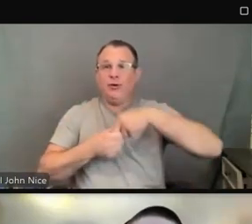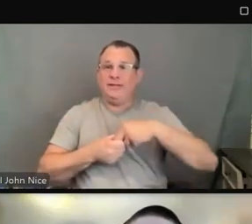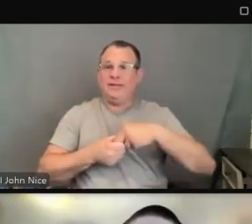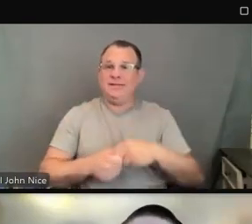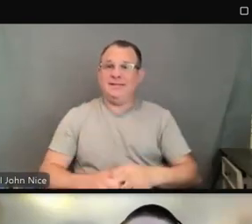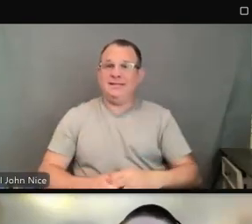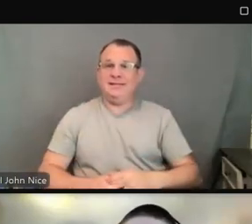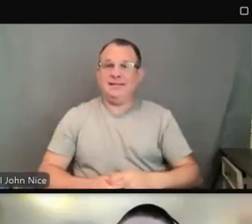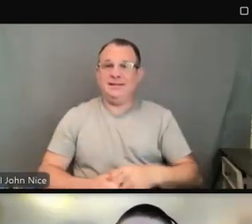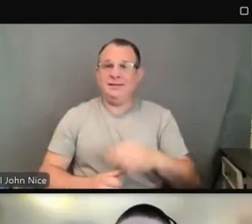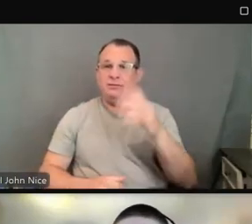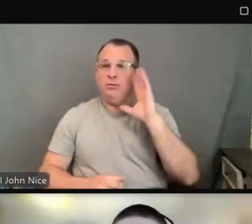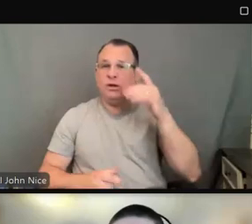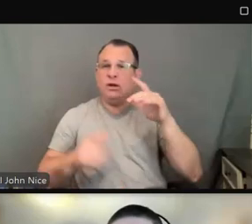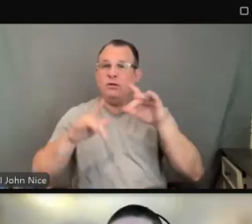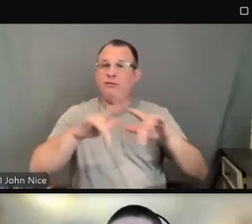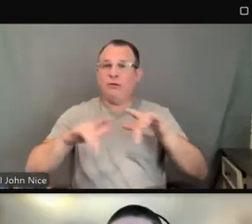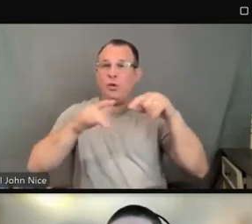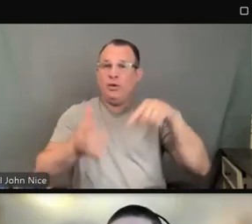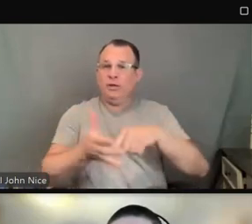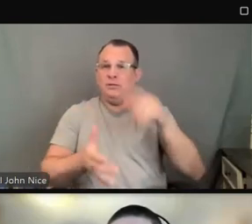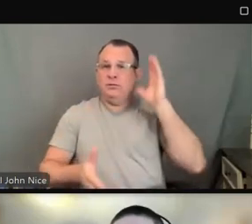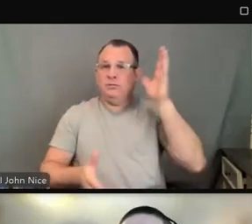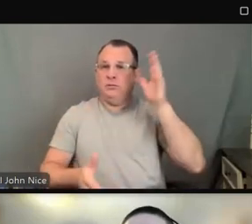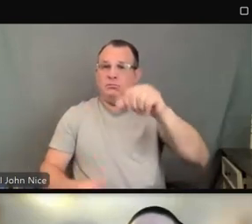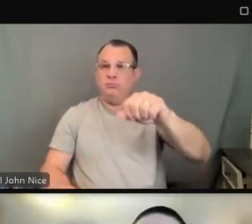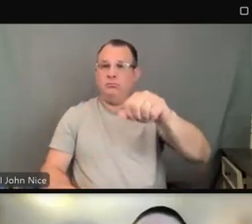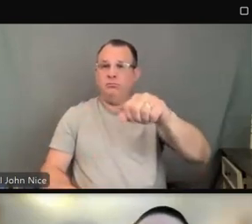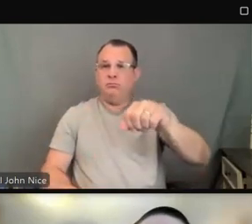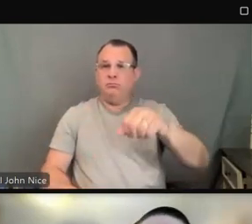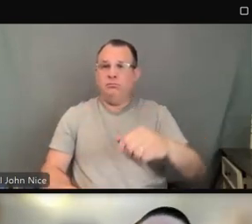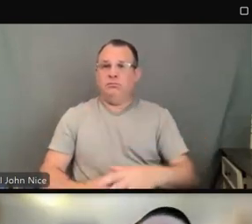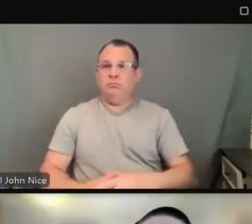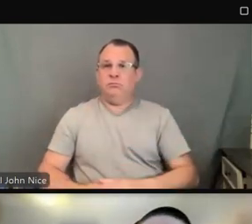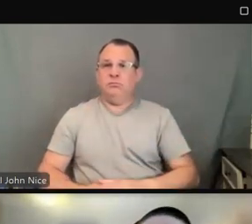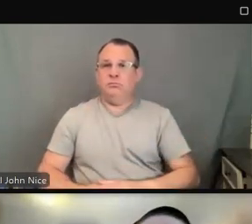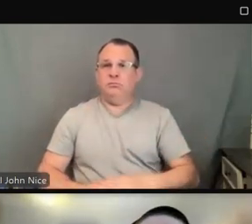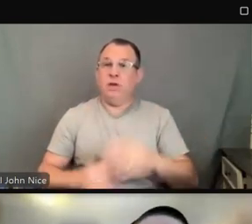recording of the presentation. We hope to have it out to everyone soon.